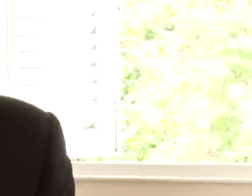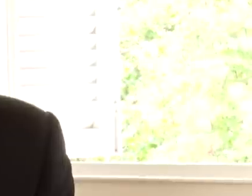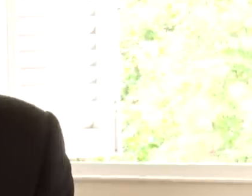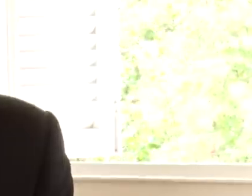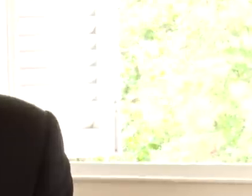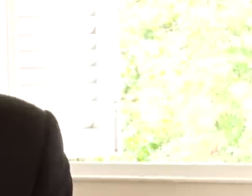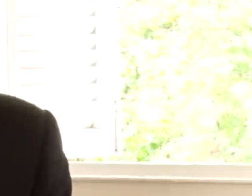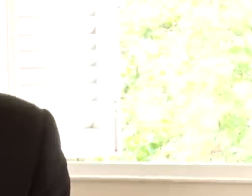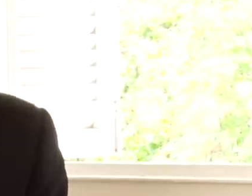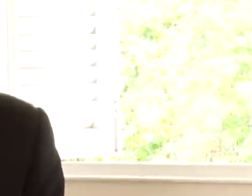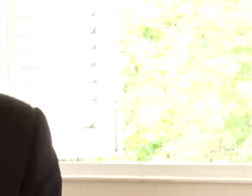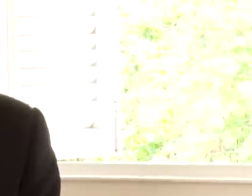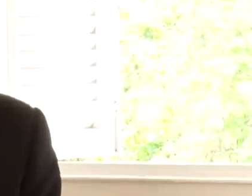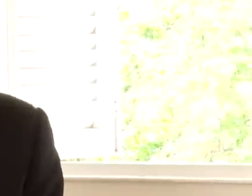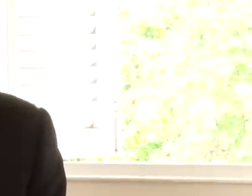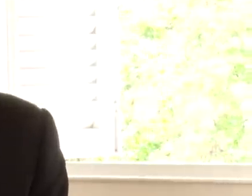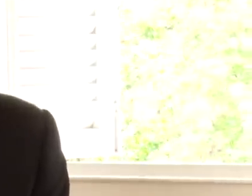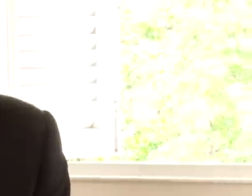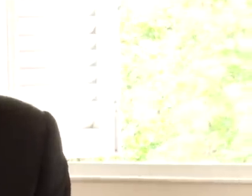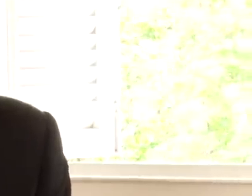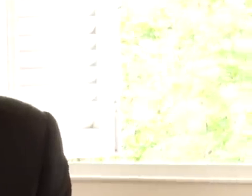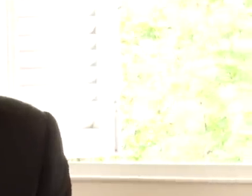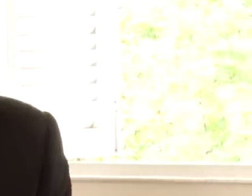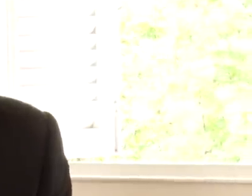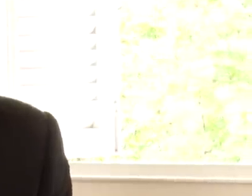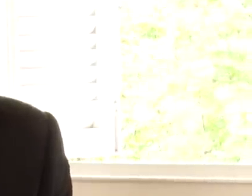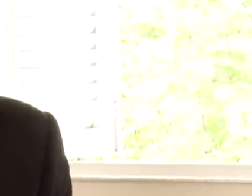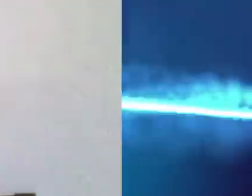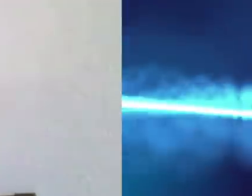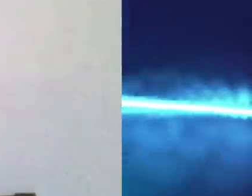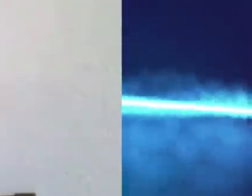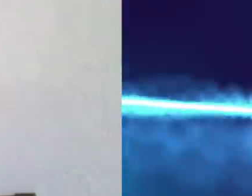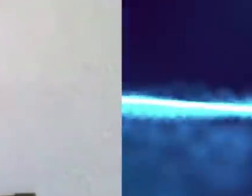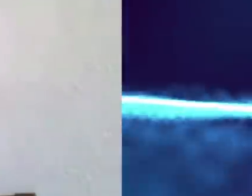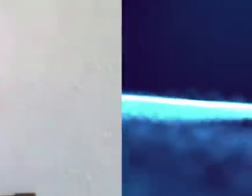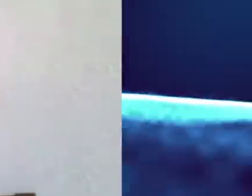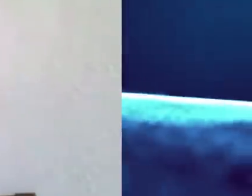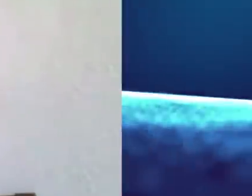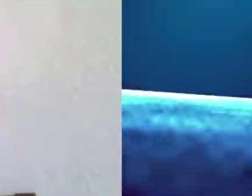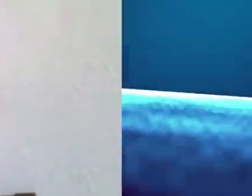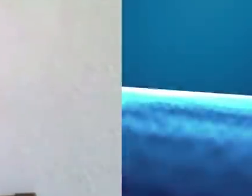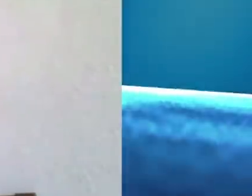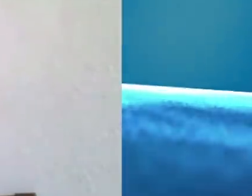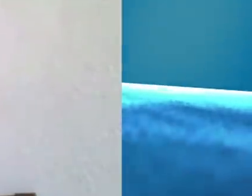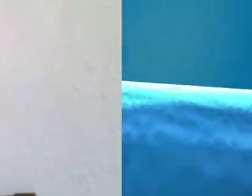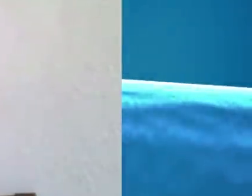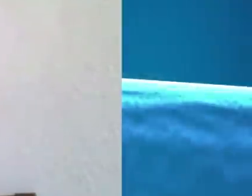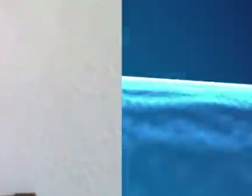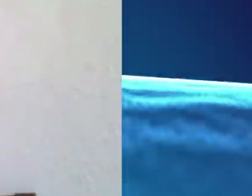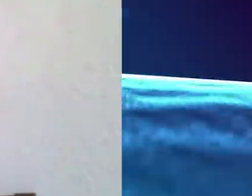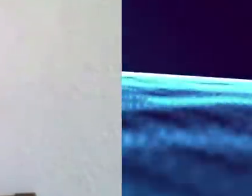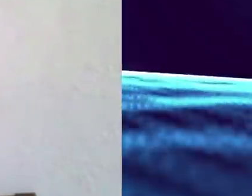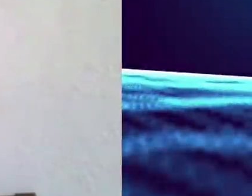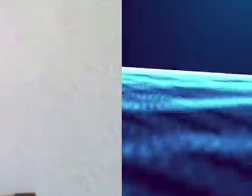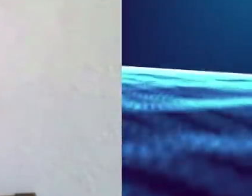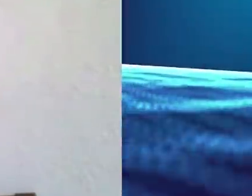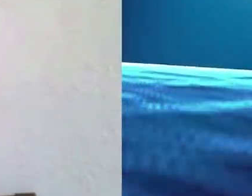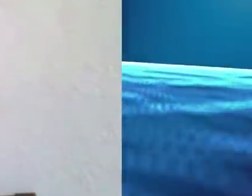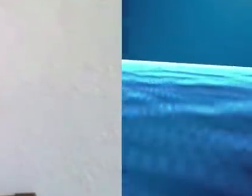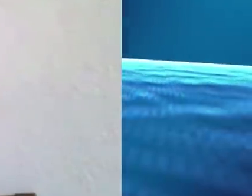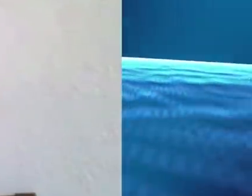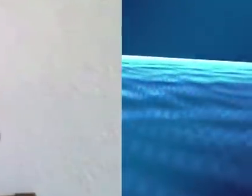So my closing comments would be two-fold. One, I want to encourage those persons who are primary comments